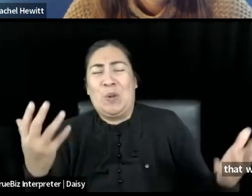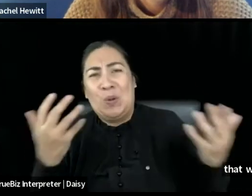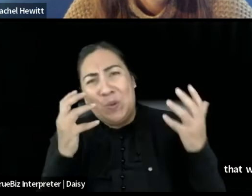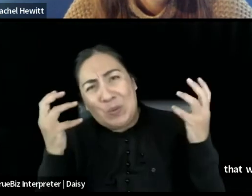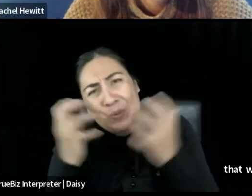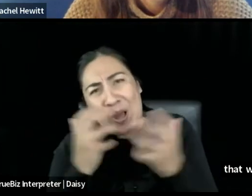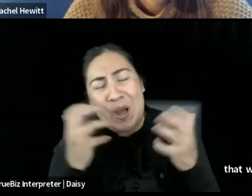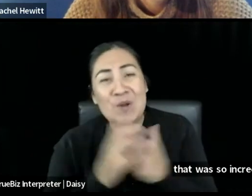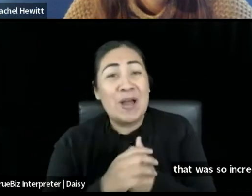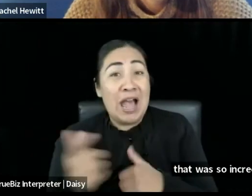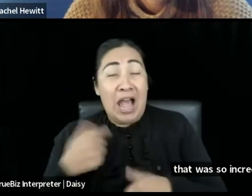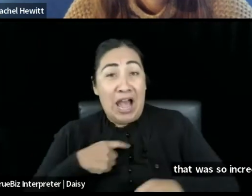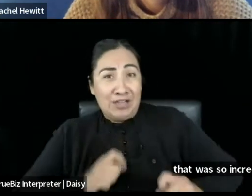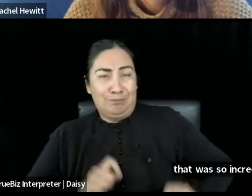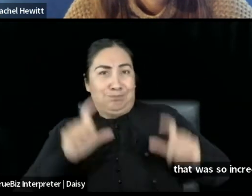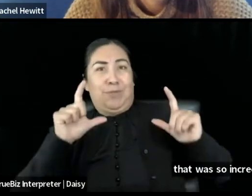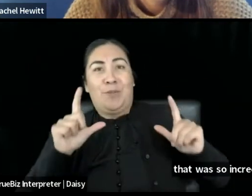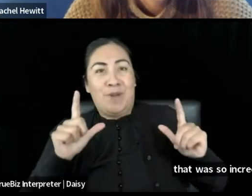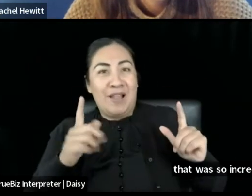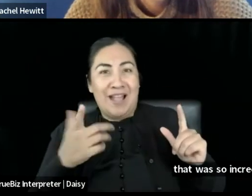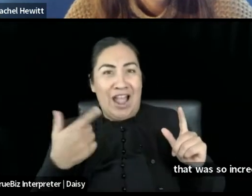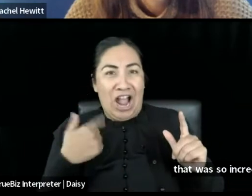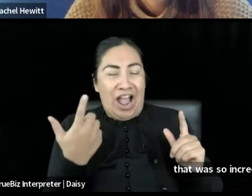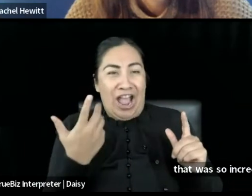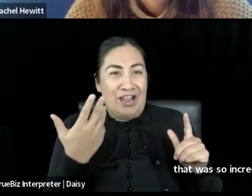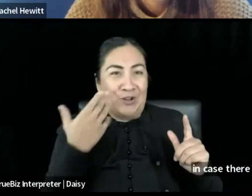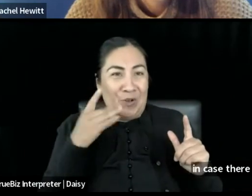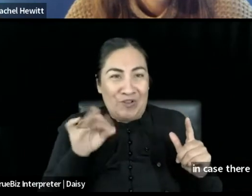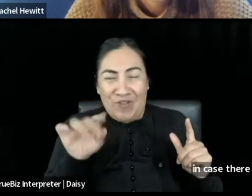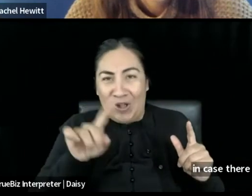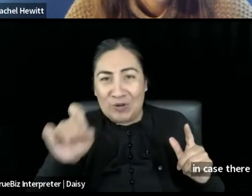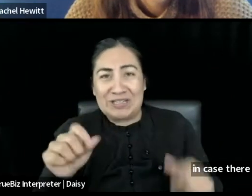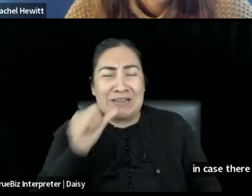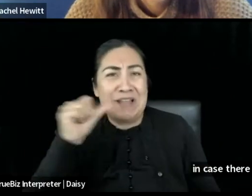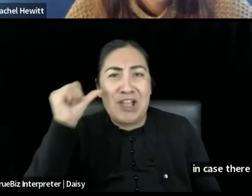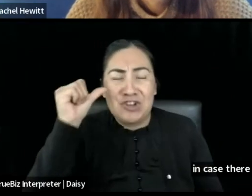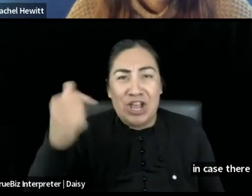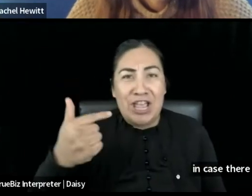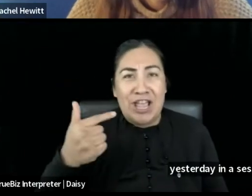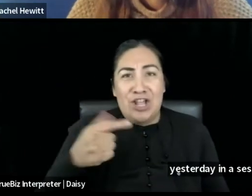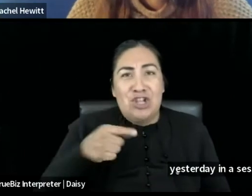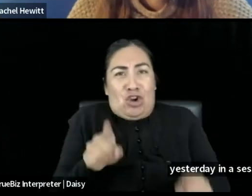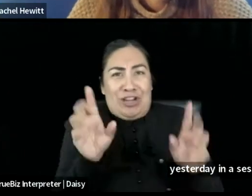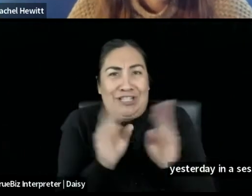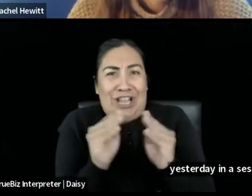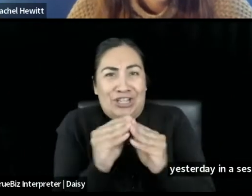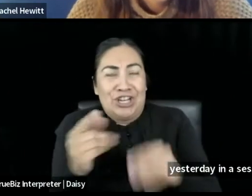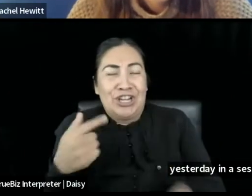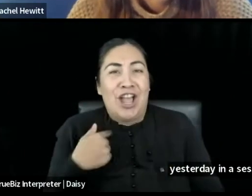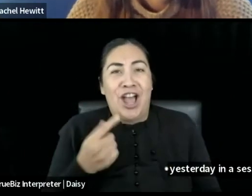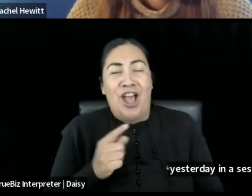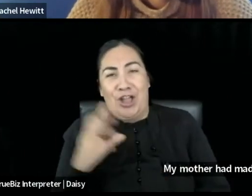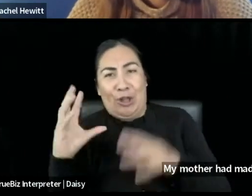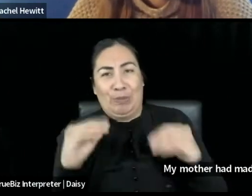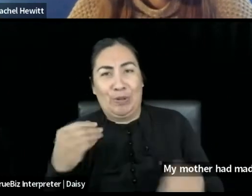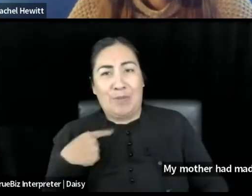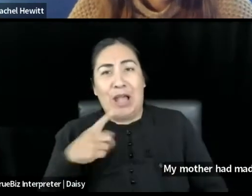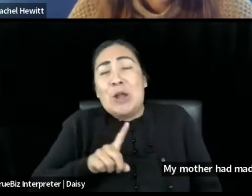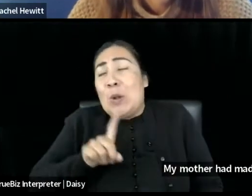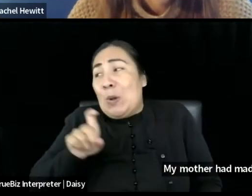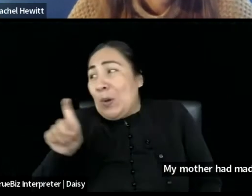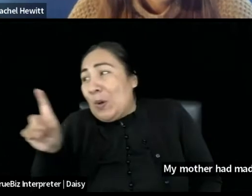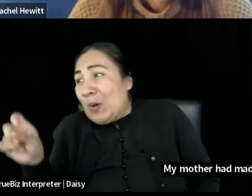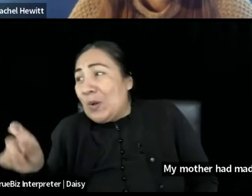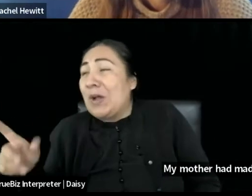there was going to be a question. I, yesterday in a session, I had stepped away for a second. My mother had made me tea cause I had been in front and I stepped away and then